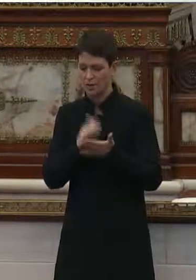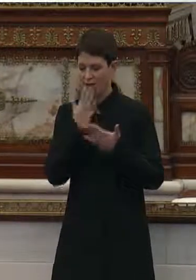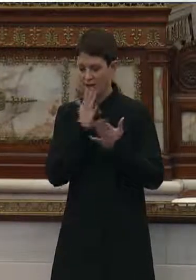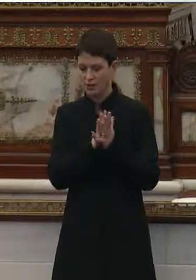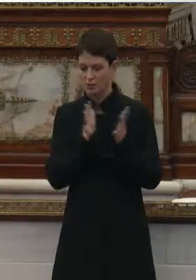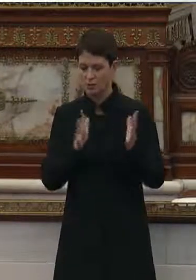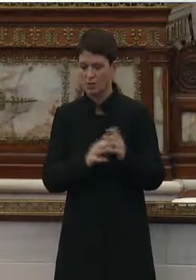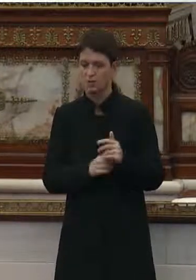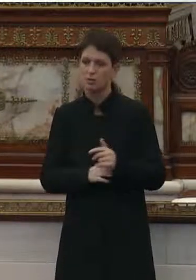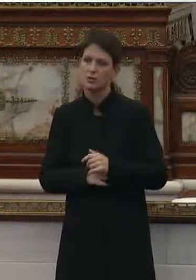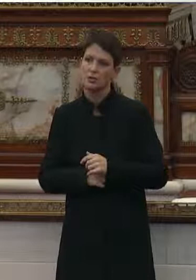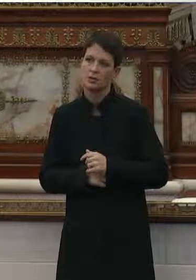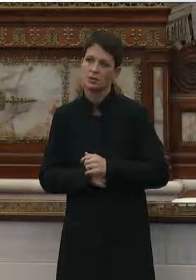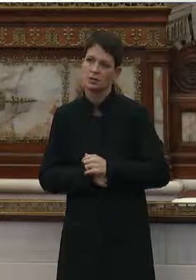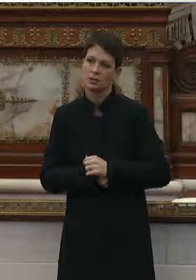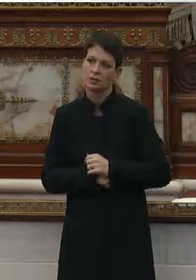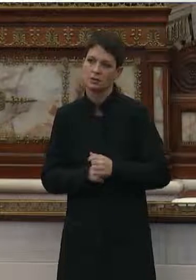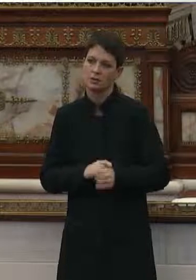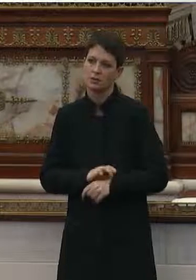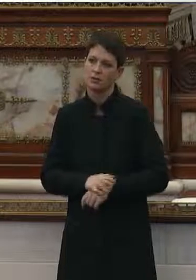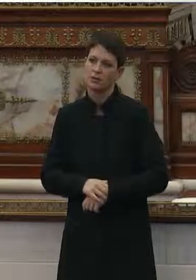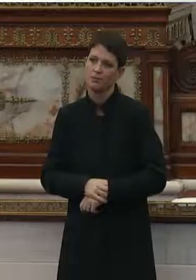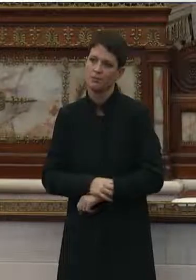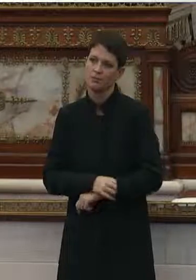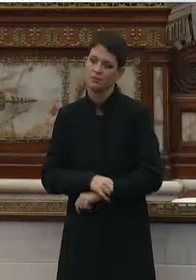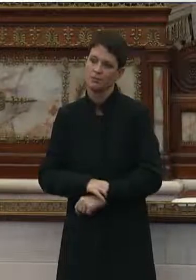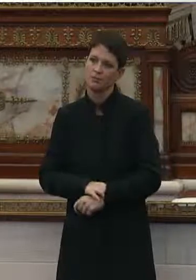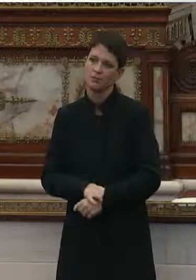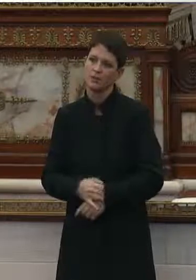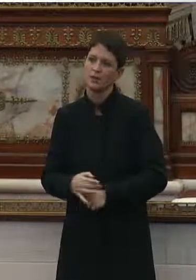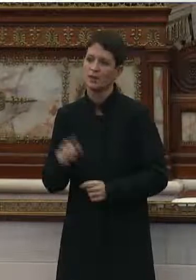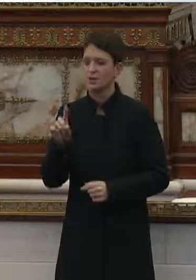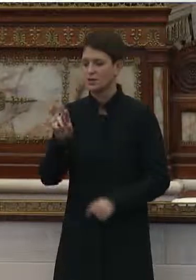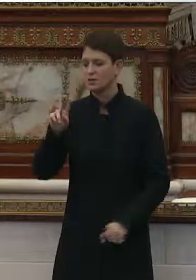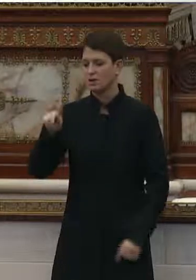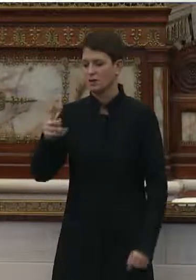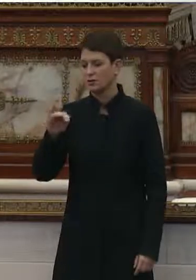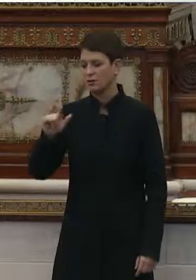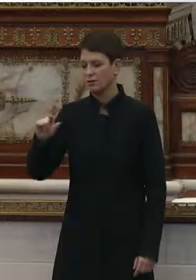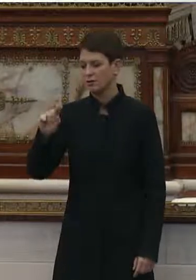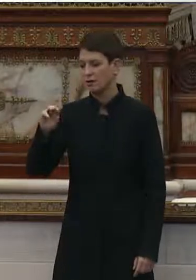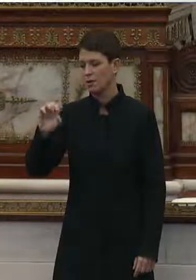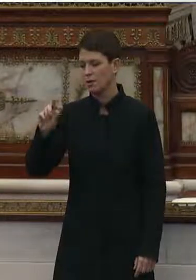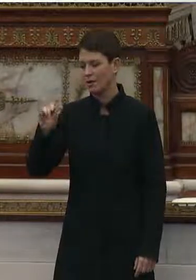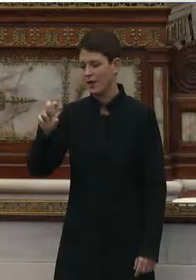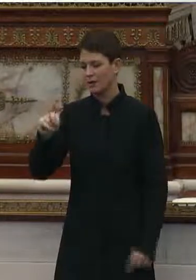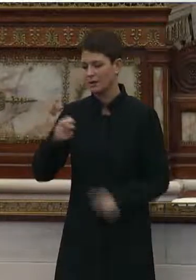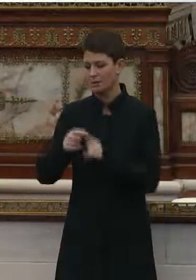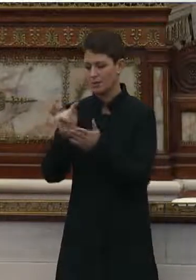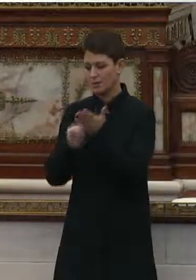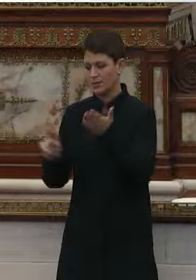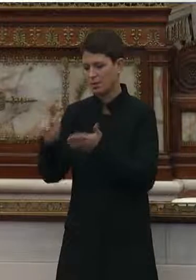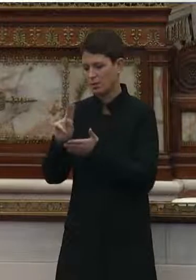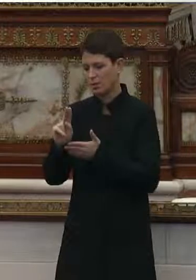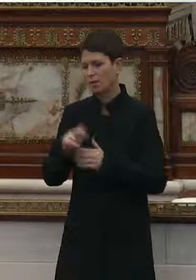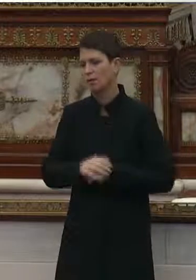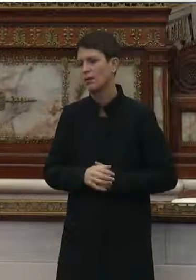thank you so much for your testimony. Dr. Phil McCallion from Temple University.